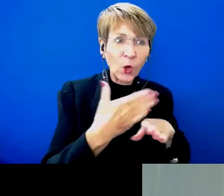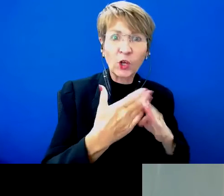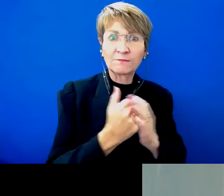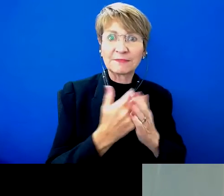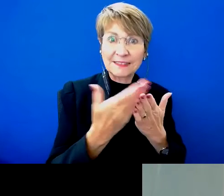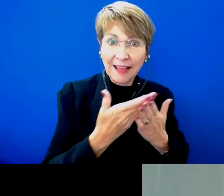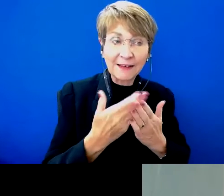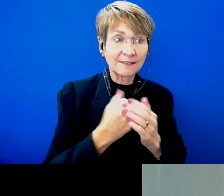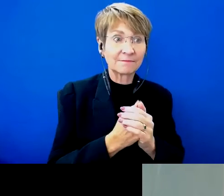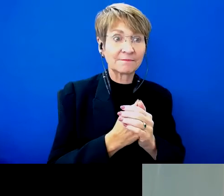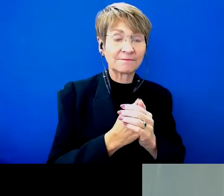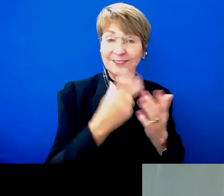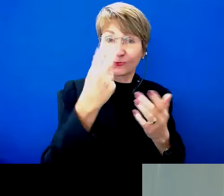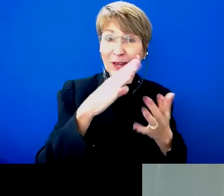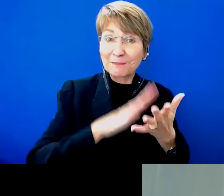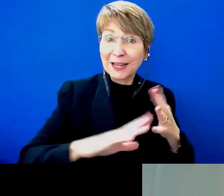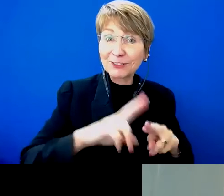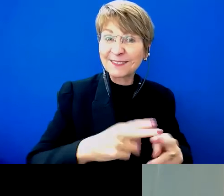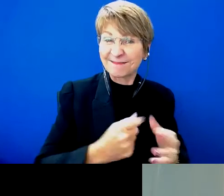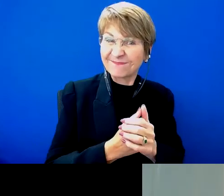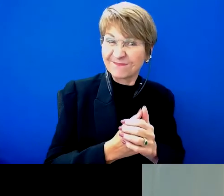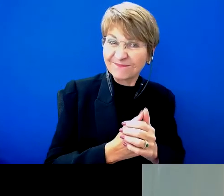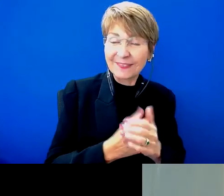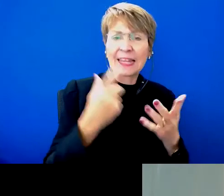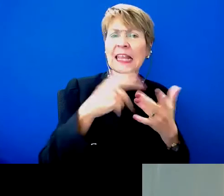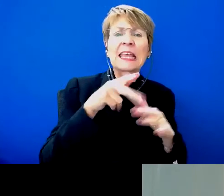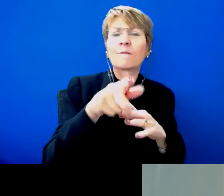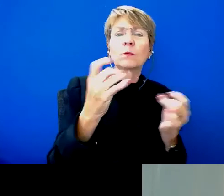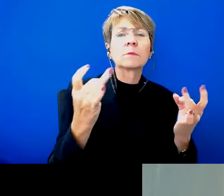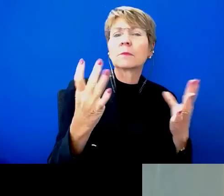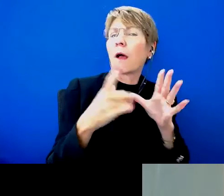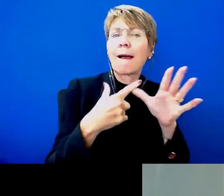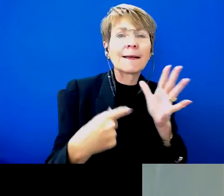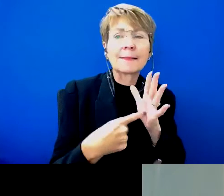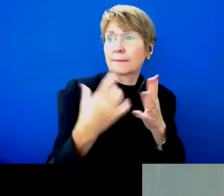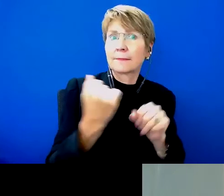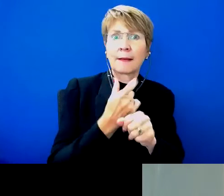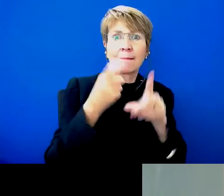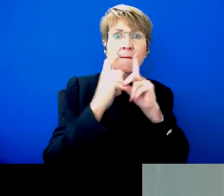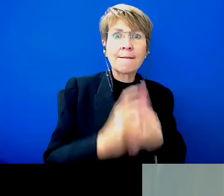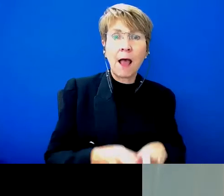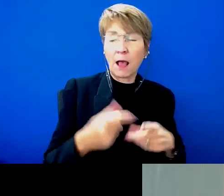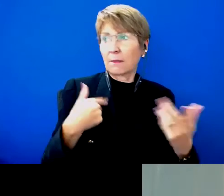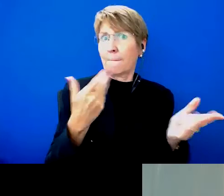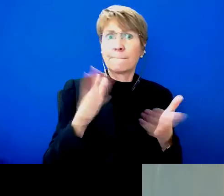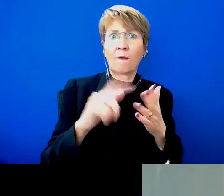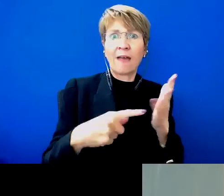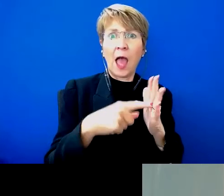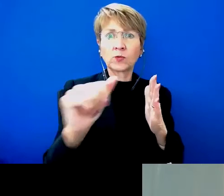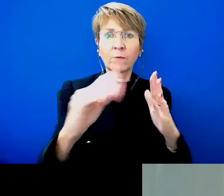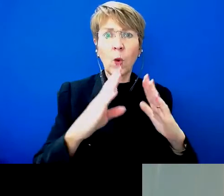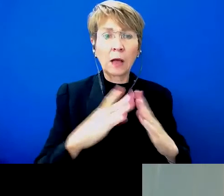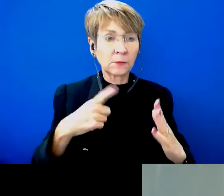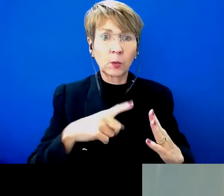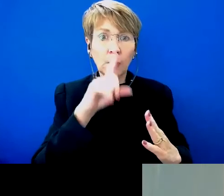or so on, that we know is limited when you don't have access to the AT that you need. Hmm. Yeah. And in your